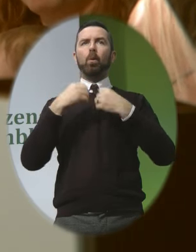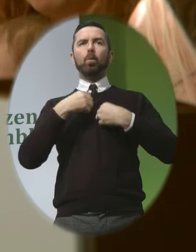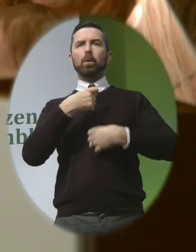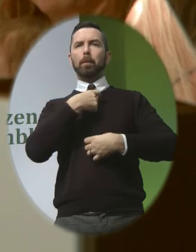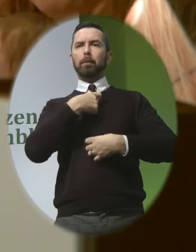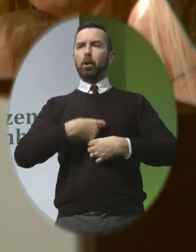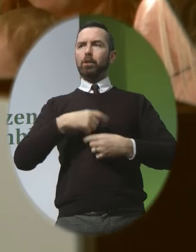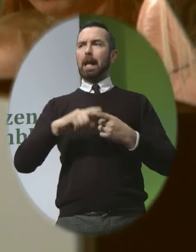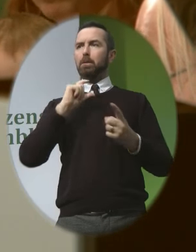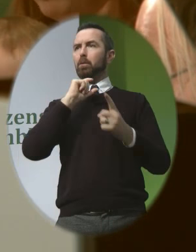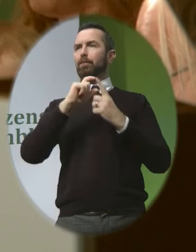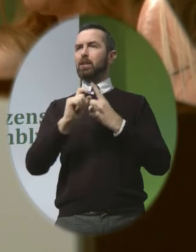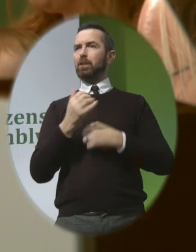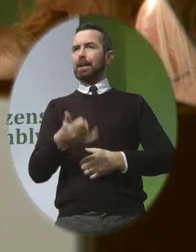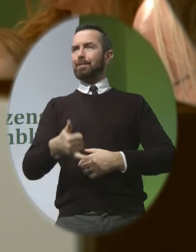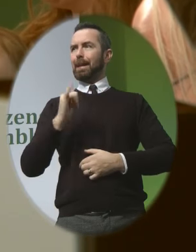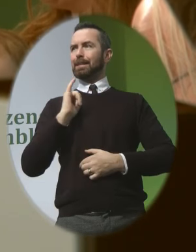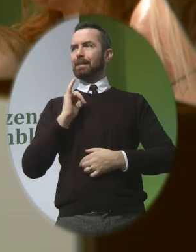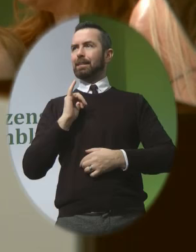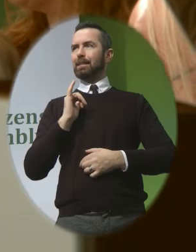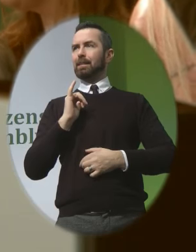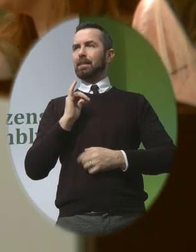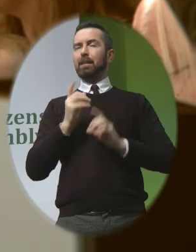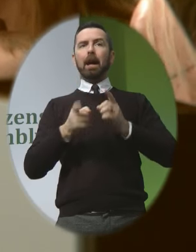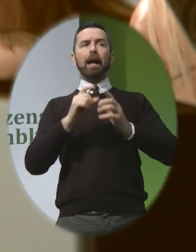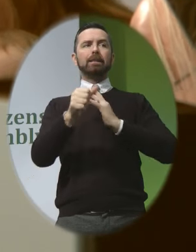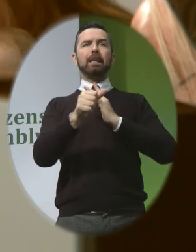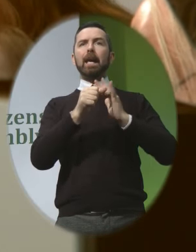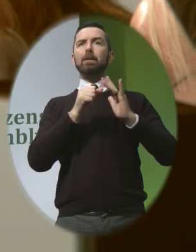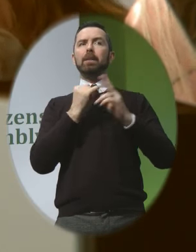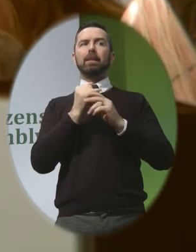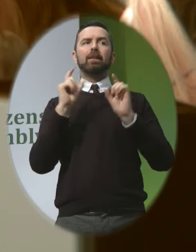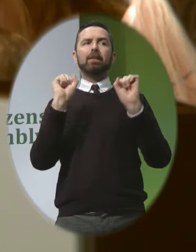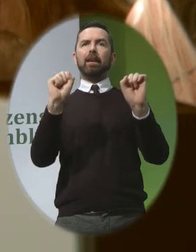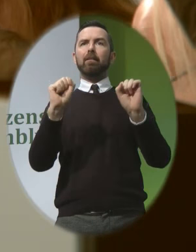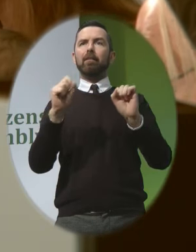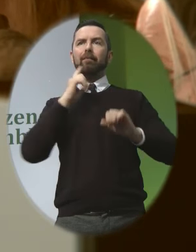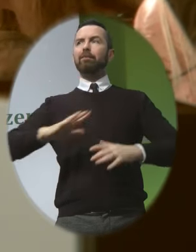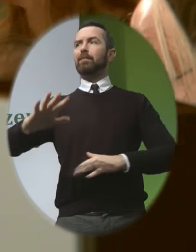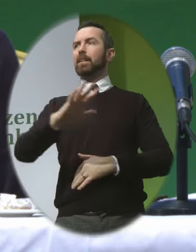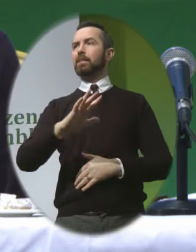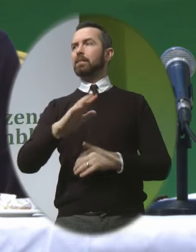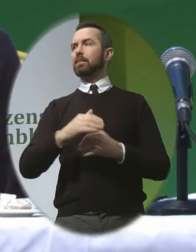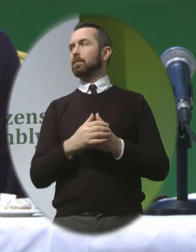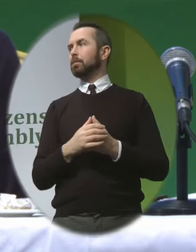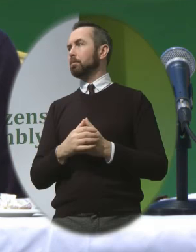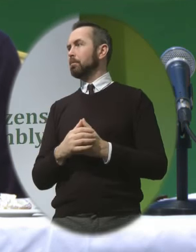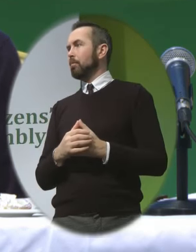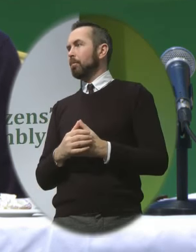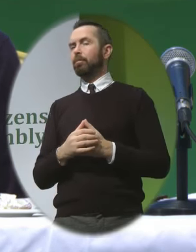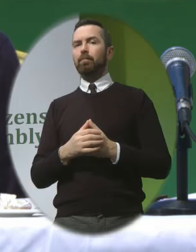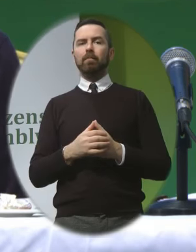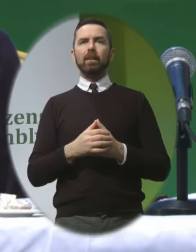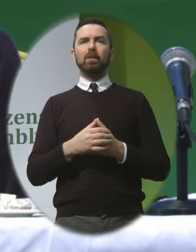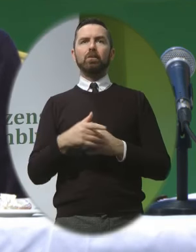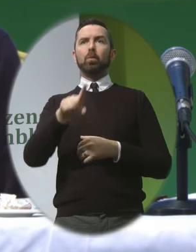professional capacity As experts in their respective fields There was no question of us engaging With, I think the expression was used The